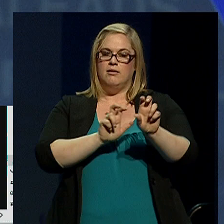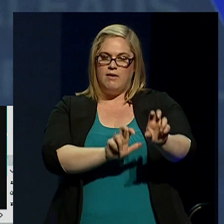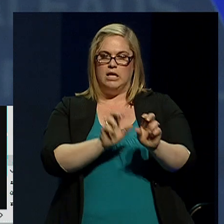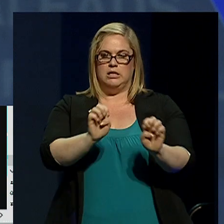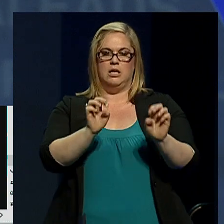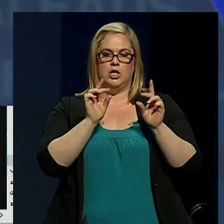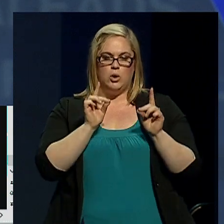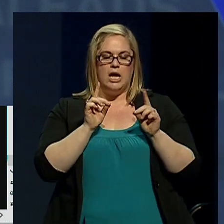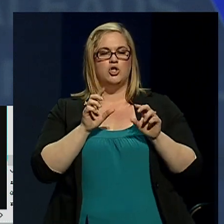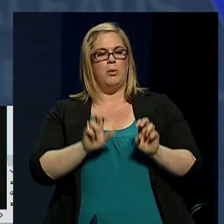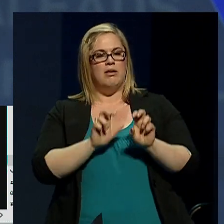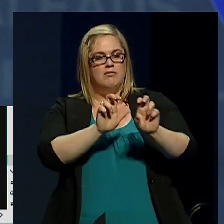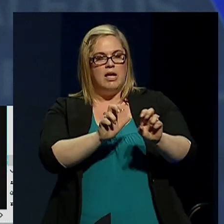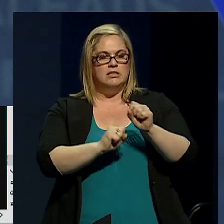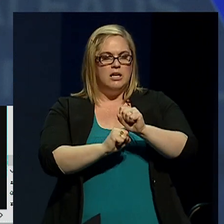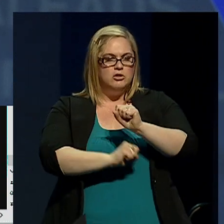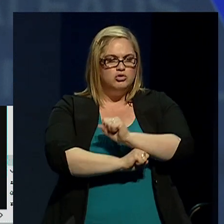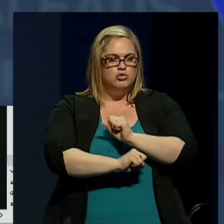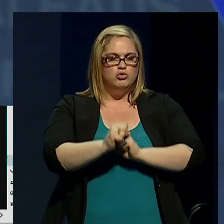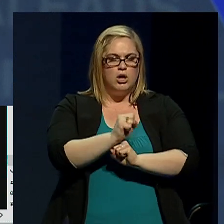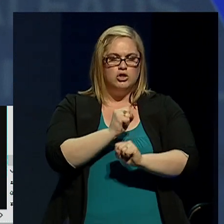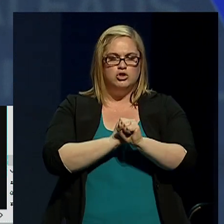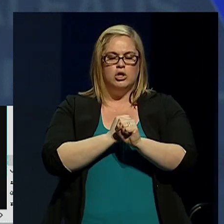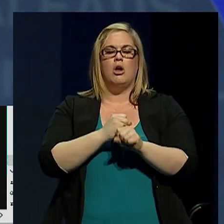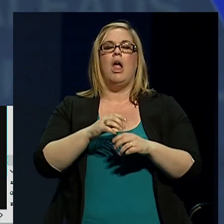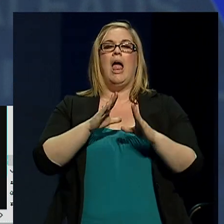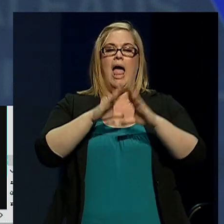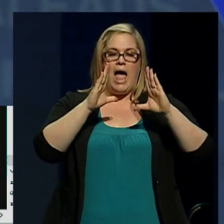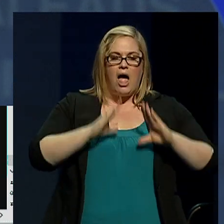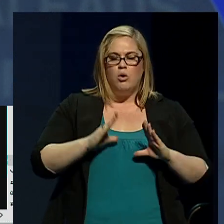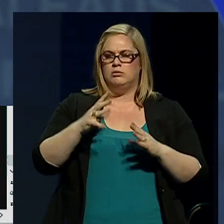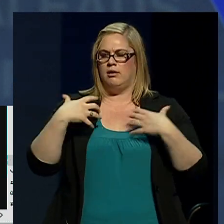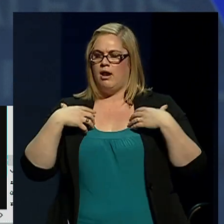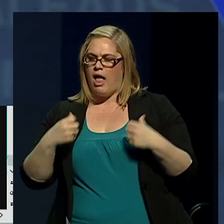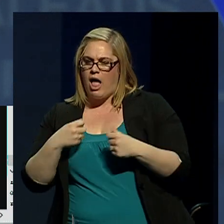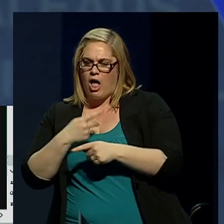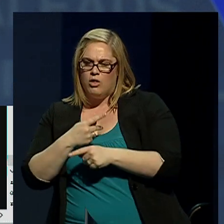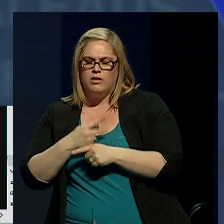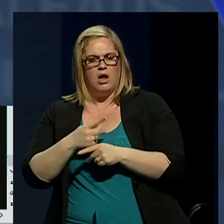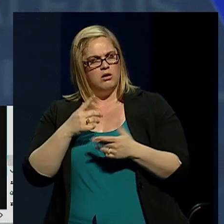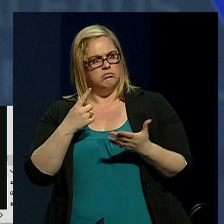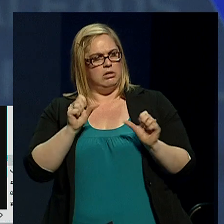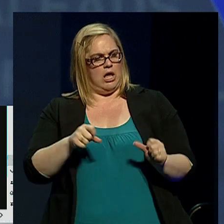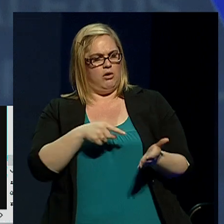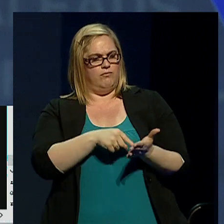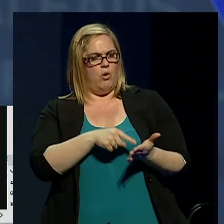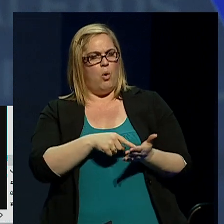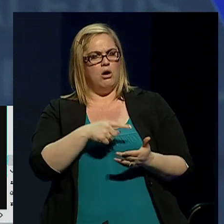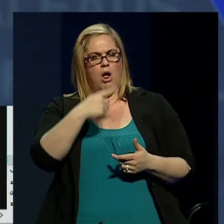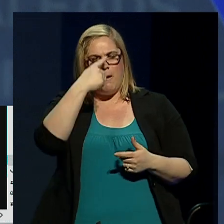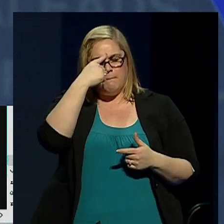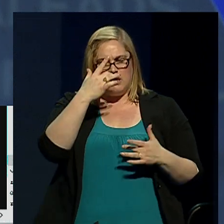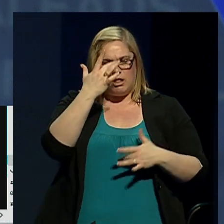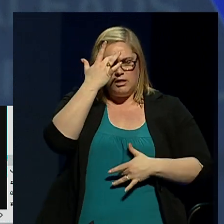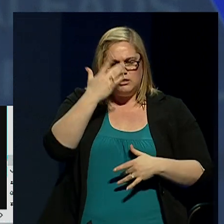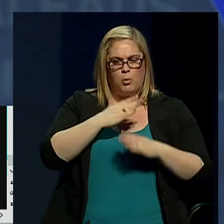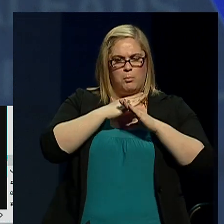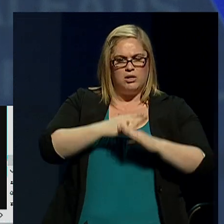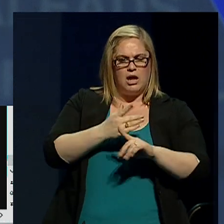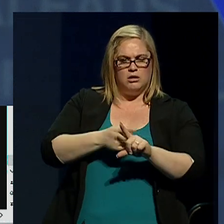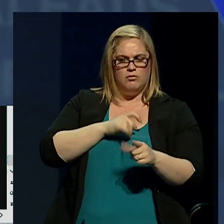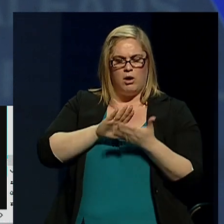and infrastructure, housing and health care were affordable, our mentally ill were protected from homelessness,